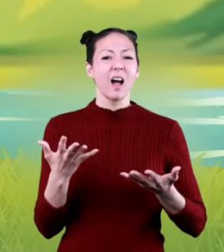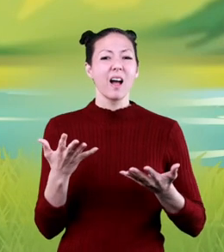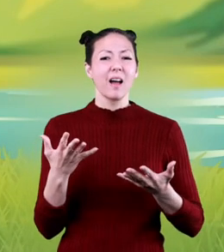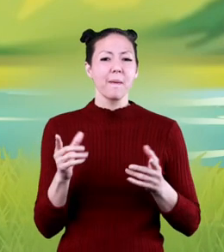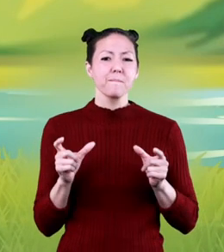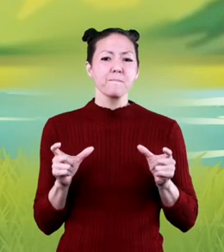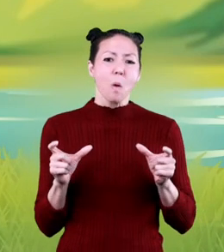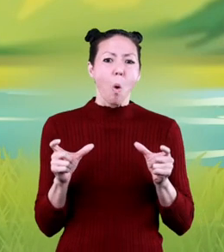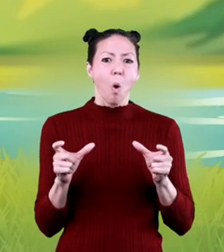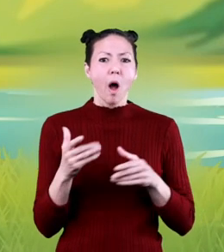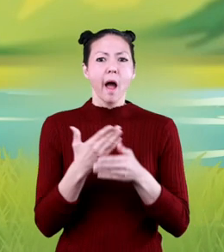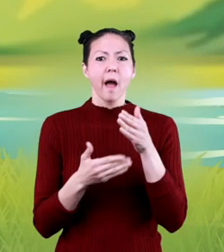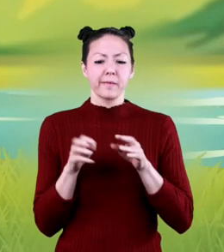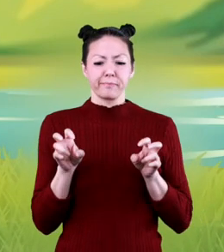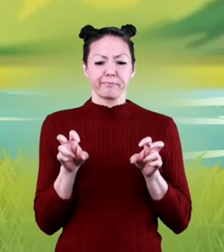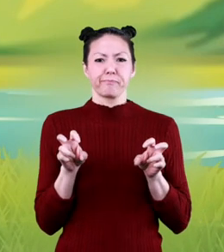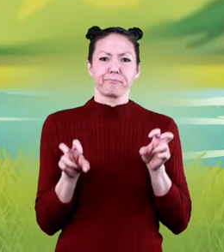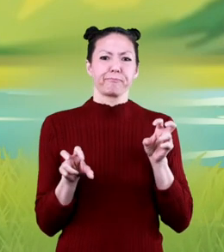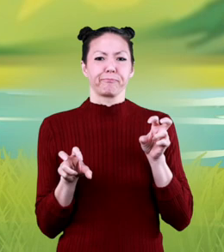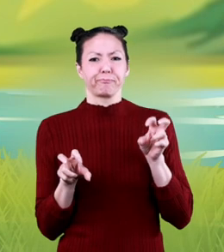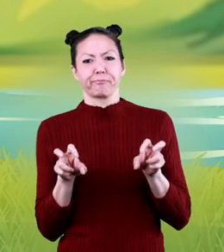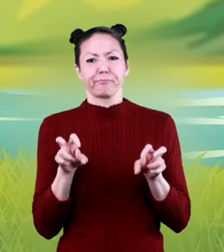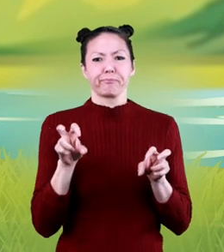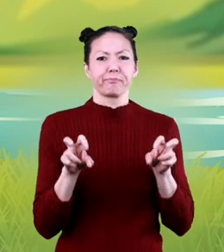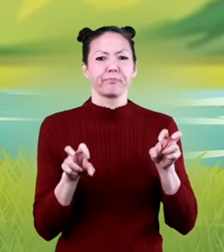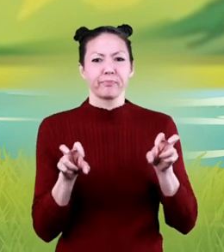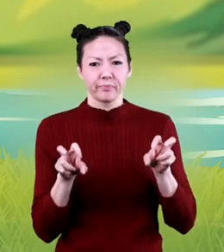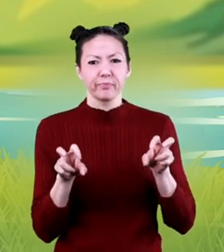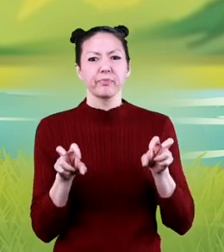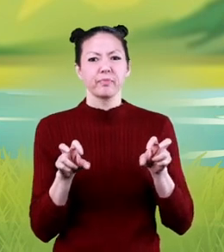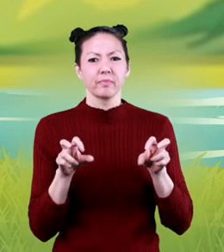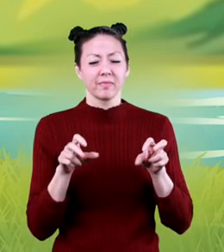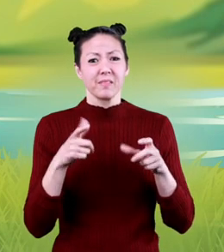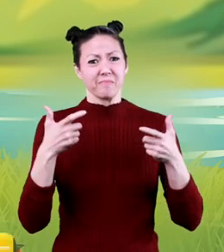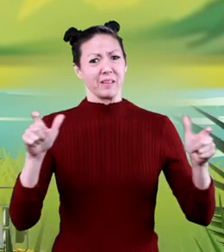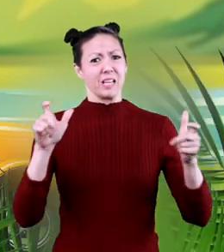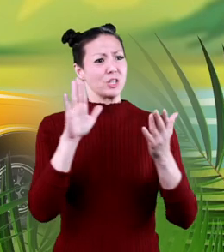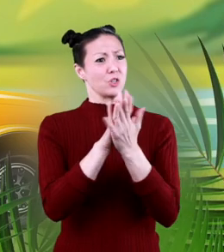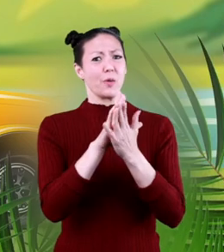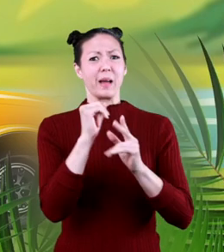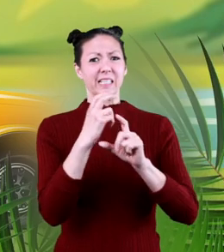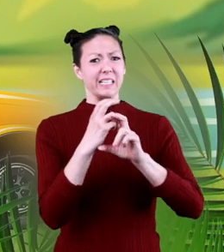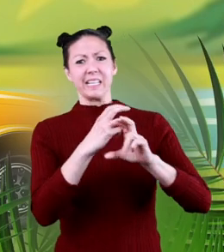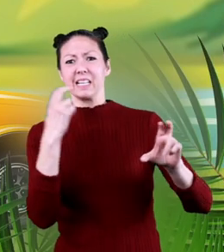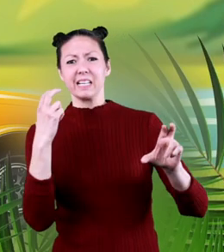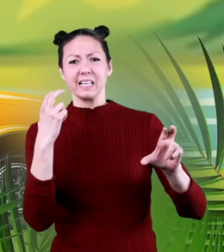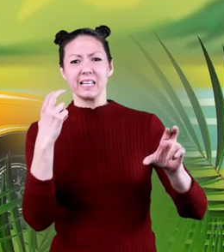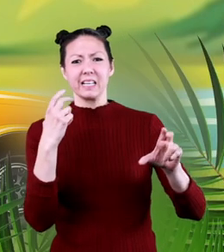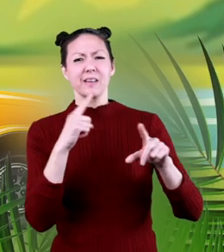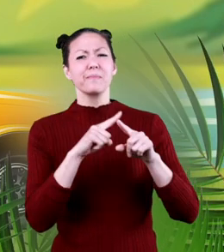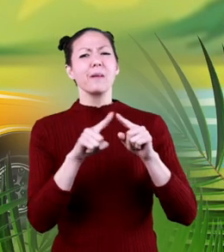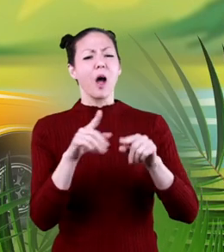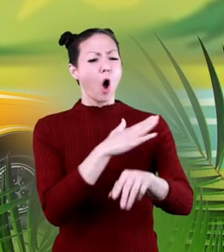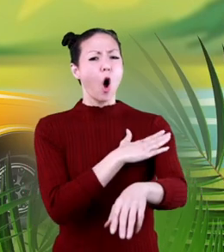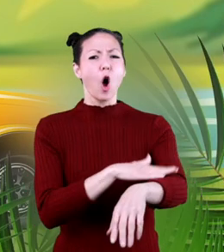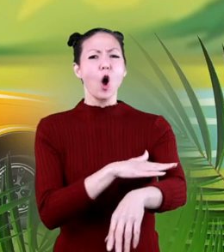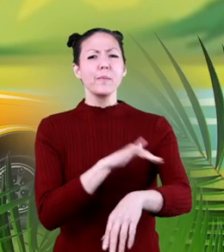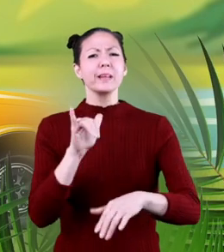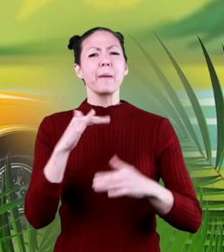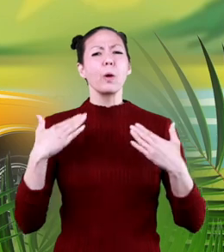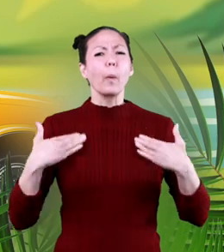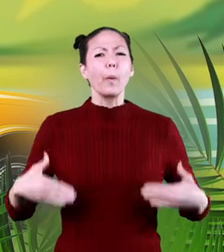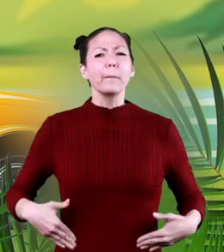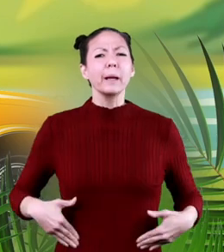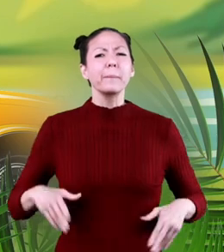was the size of their tiny arms. Can you imagine being the size of a school bus, but only having